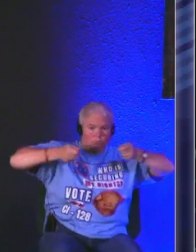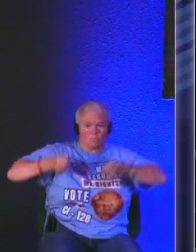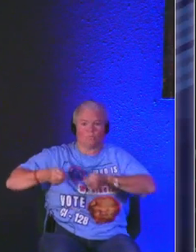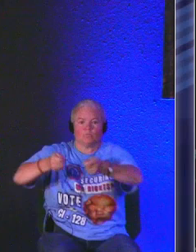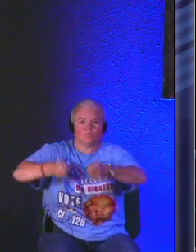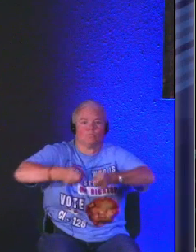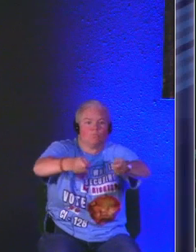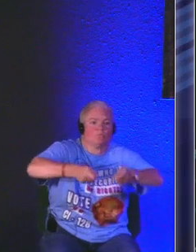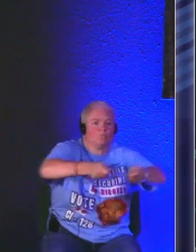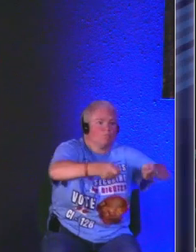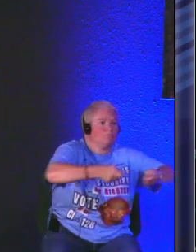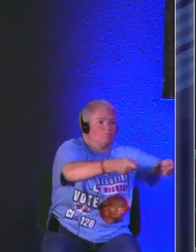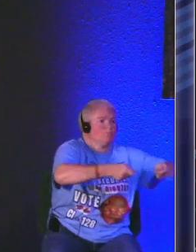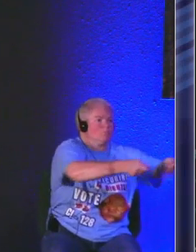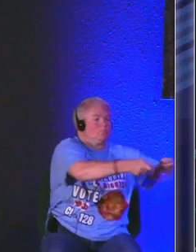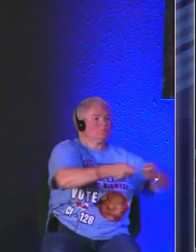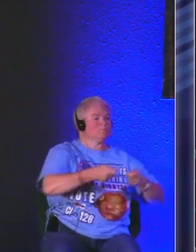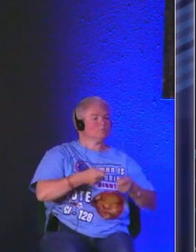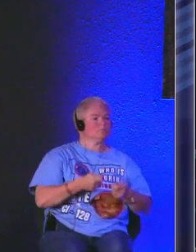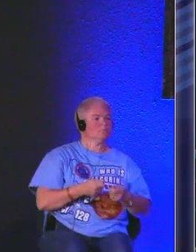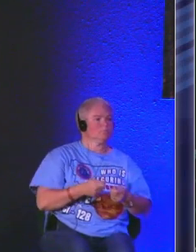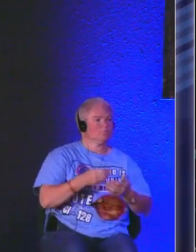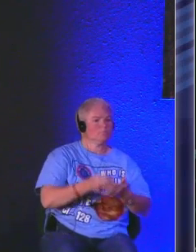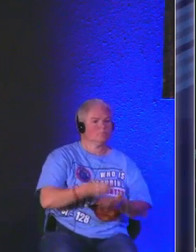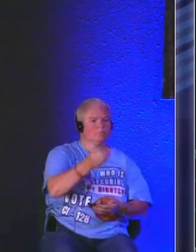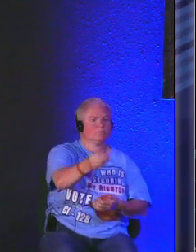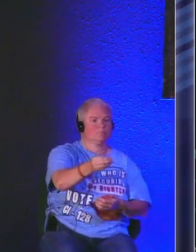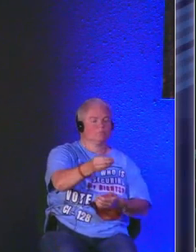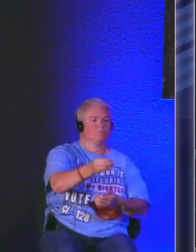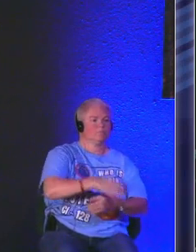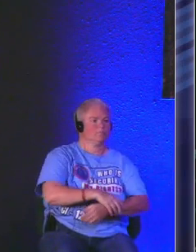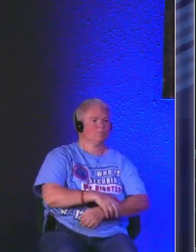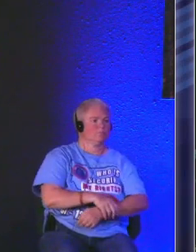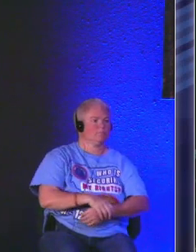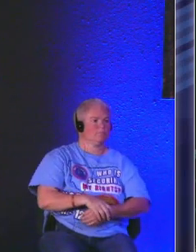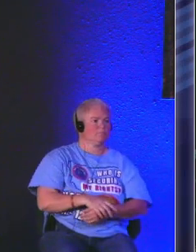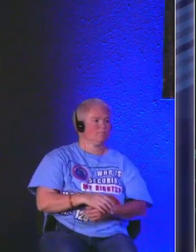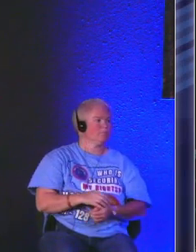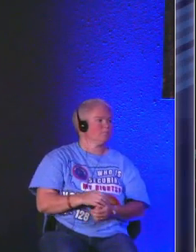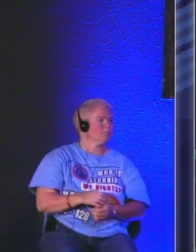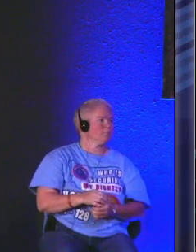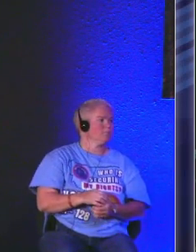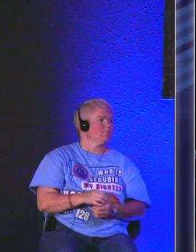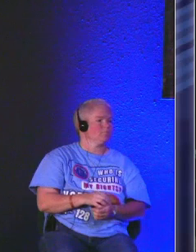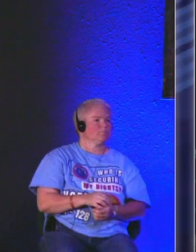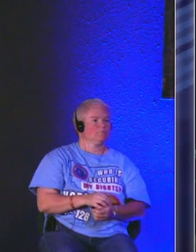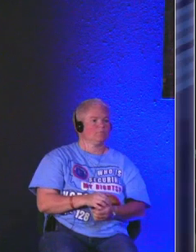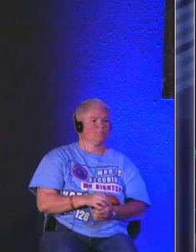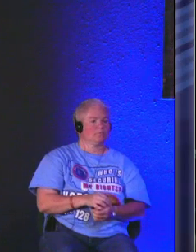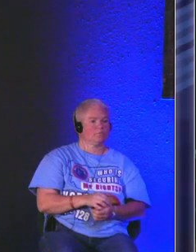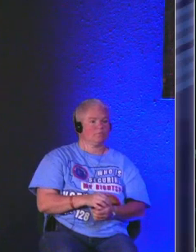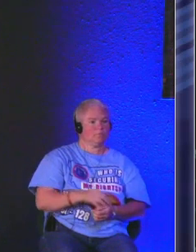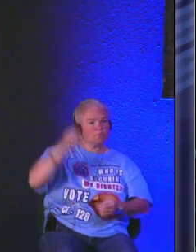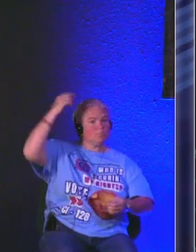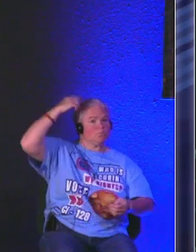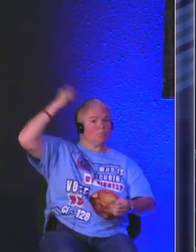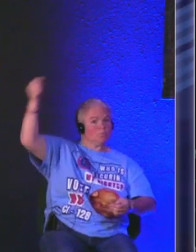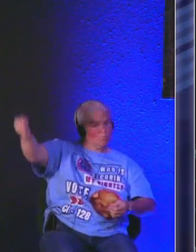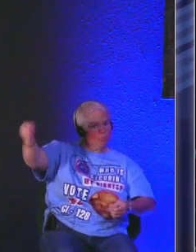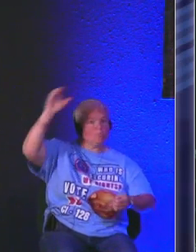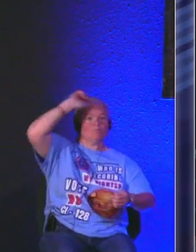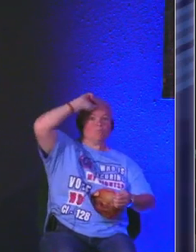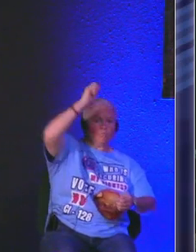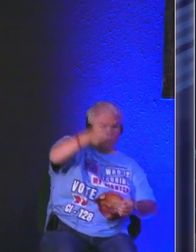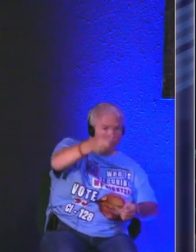pastor for an offering for you so we've passed the hat and uh these hats